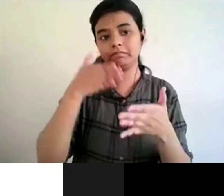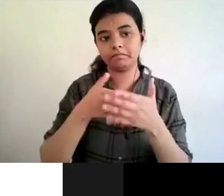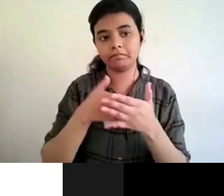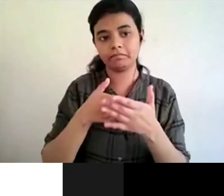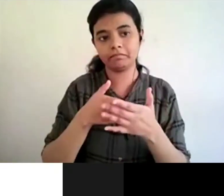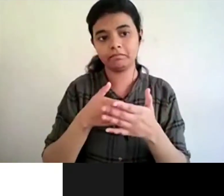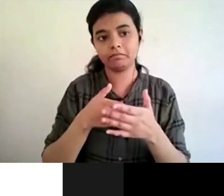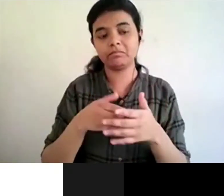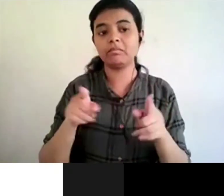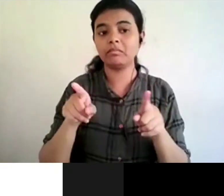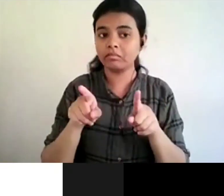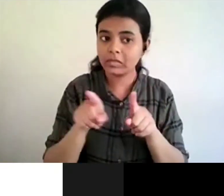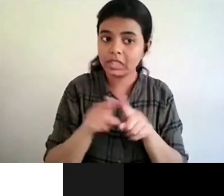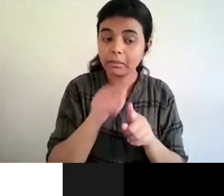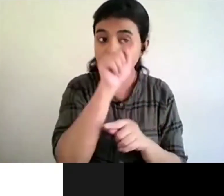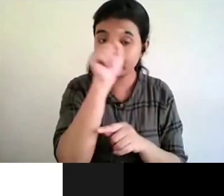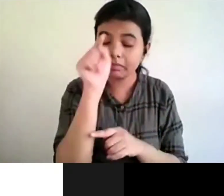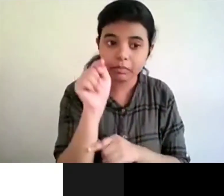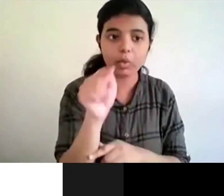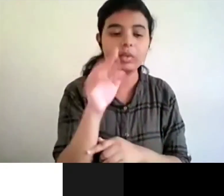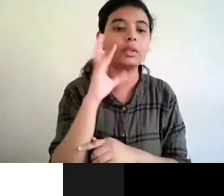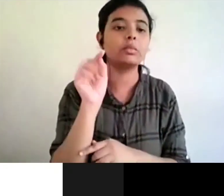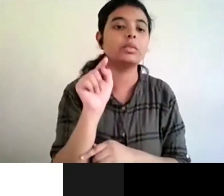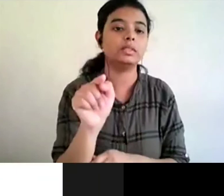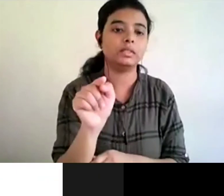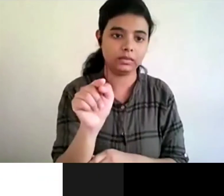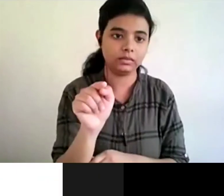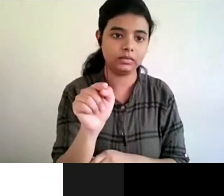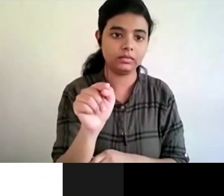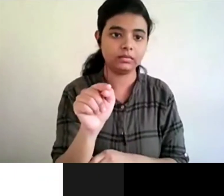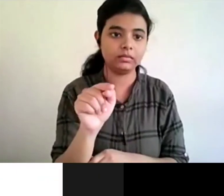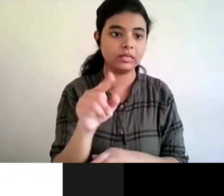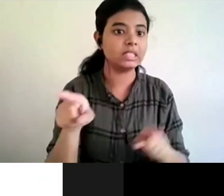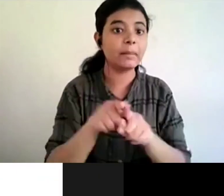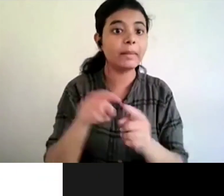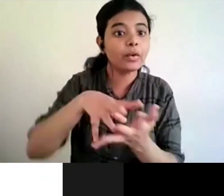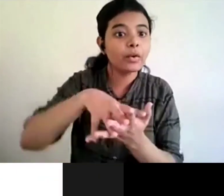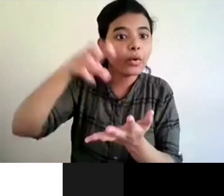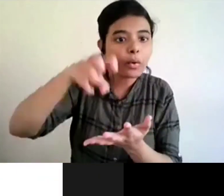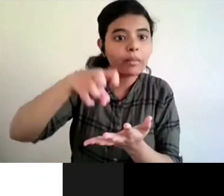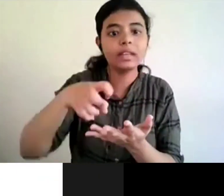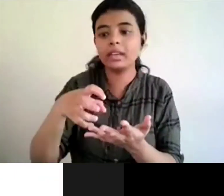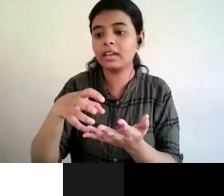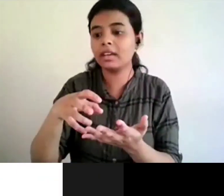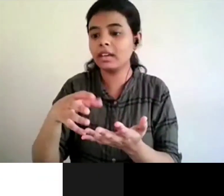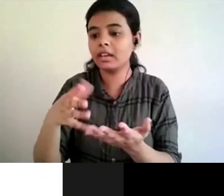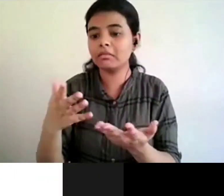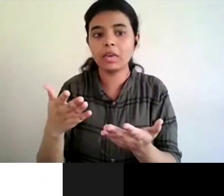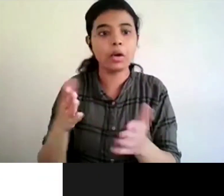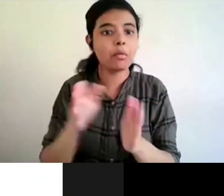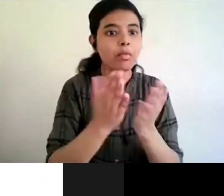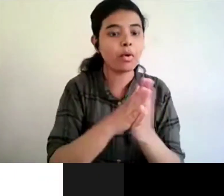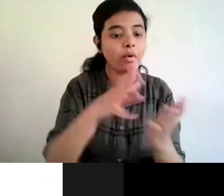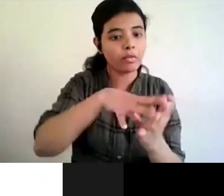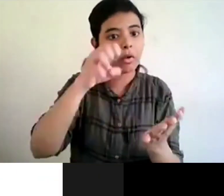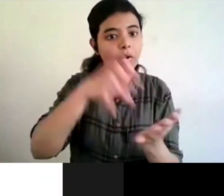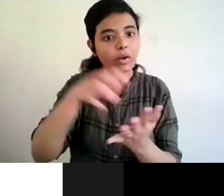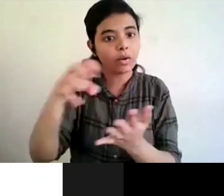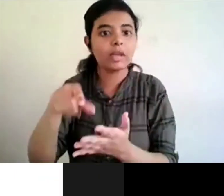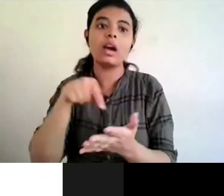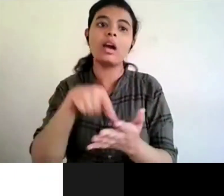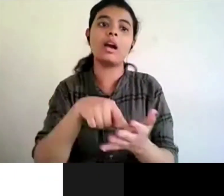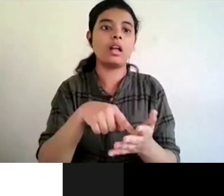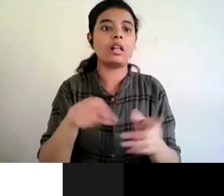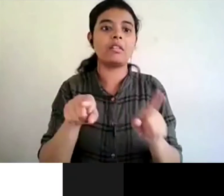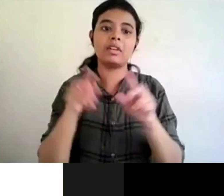contention point uh even with the let's say photocopying a particular uh book right uh the famous